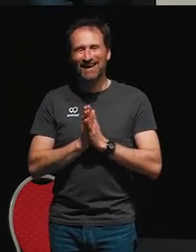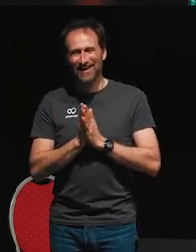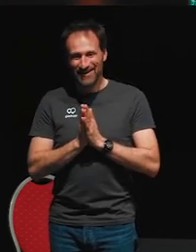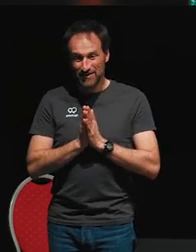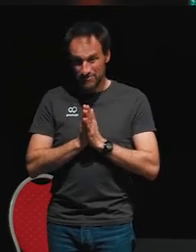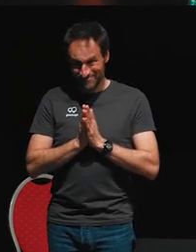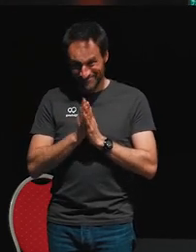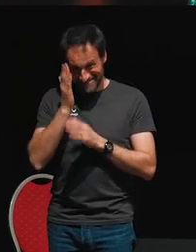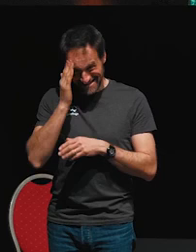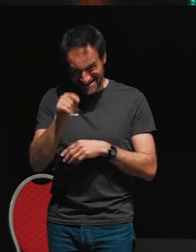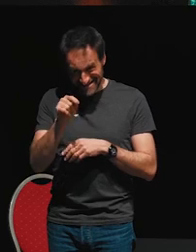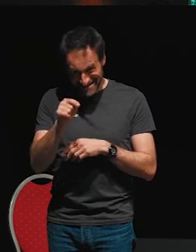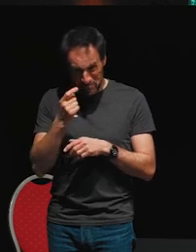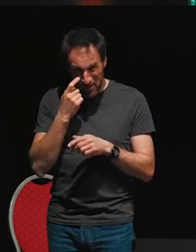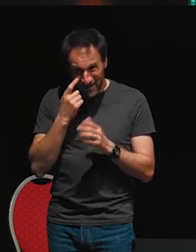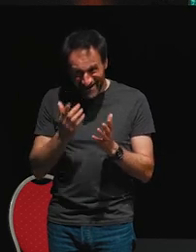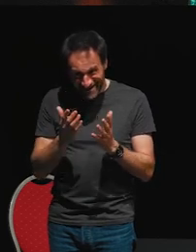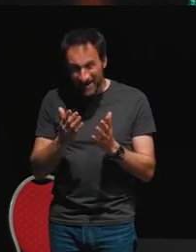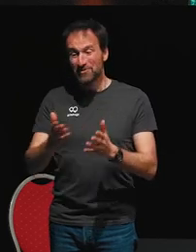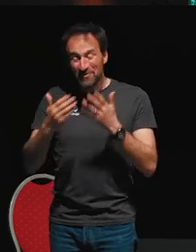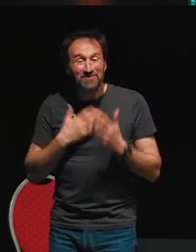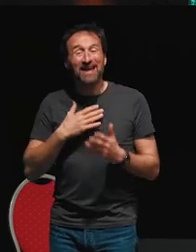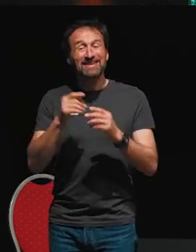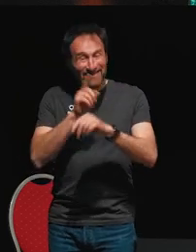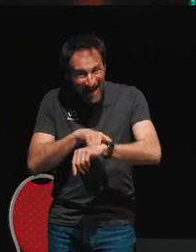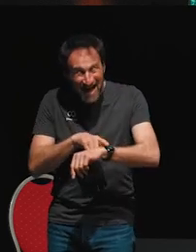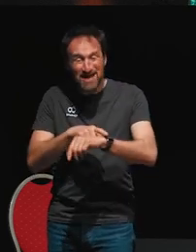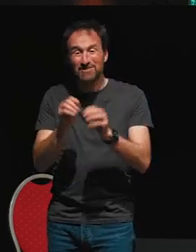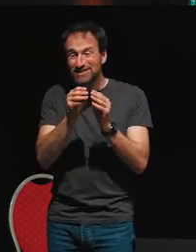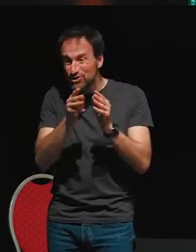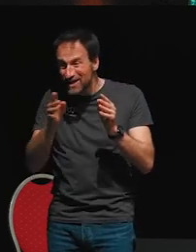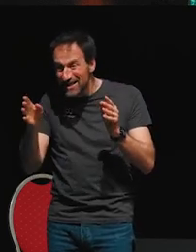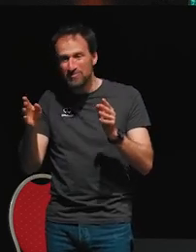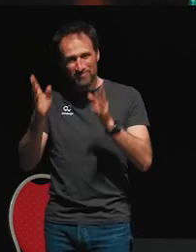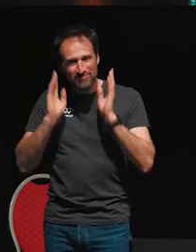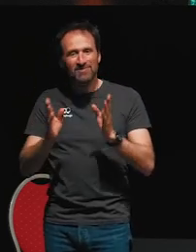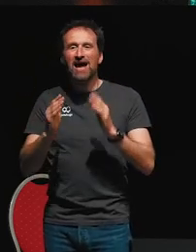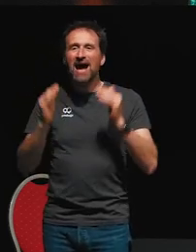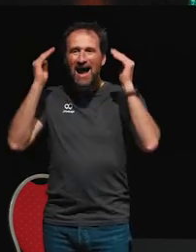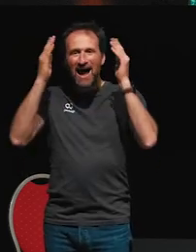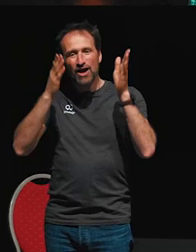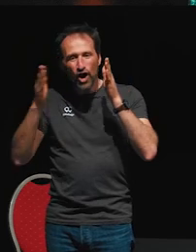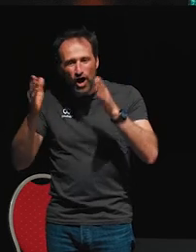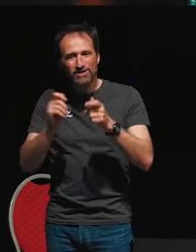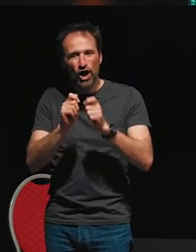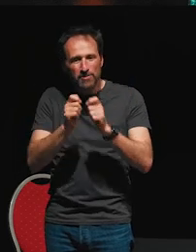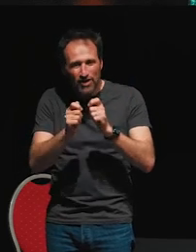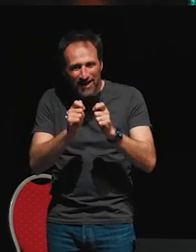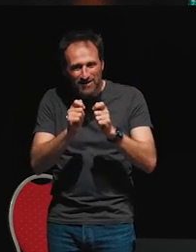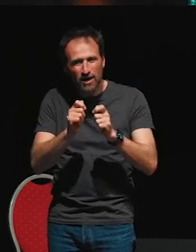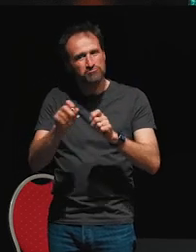This is that moment. So I've got my timer stream. I've got a handle on higher-order operators. I'm feeling